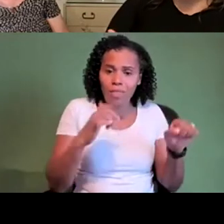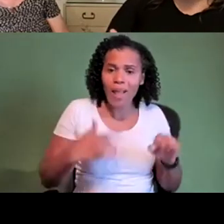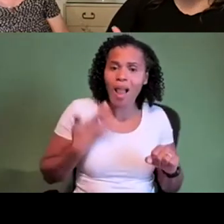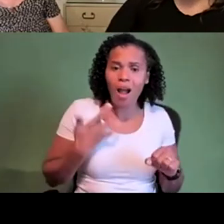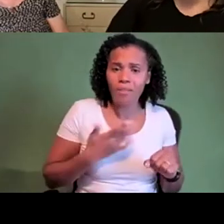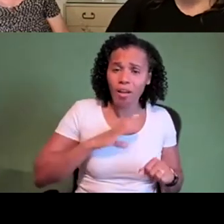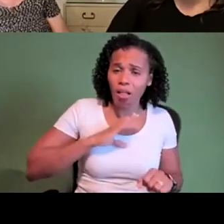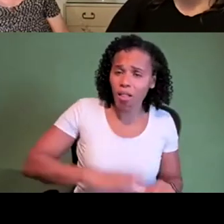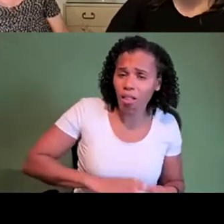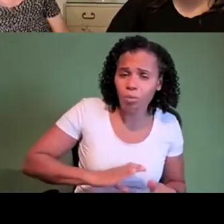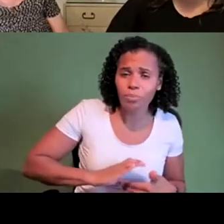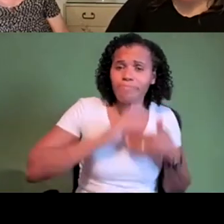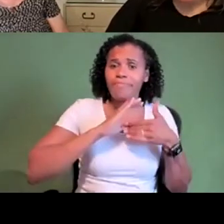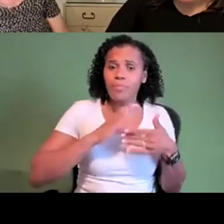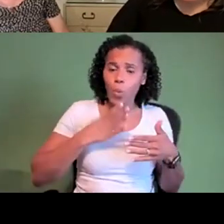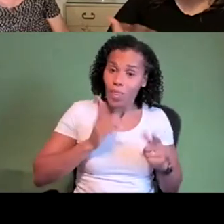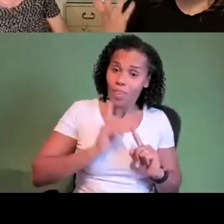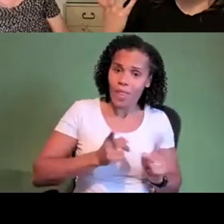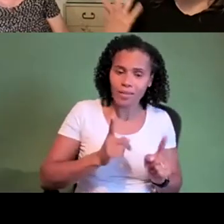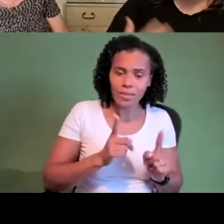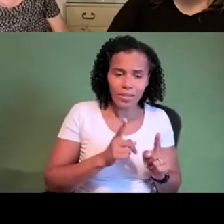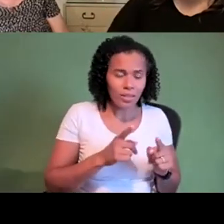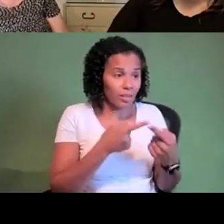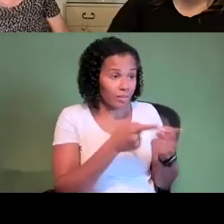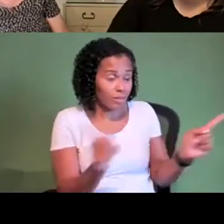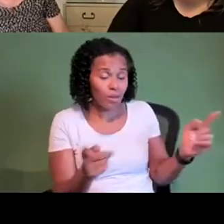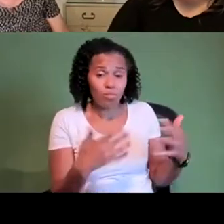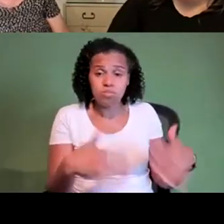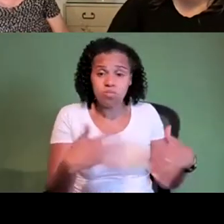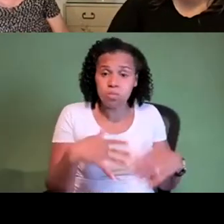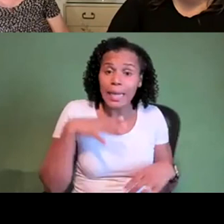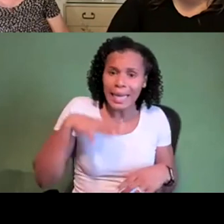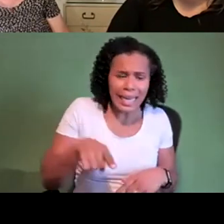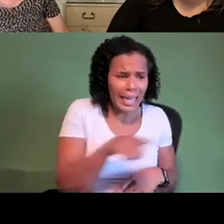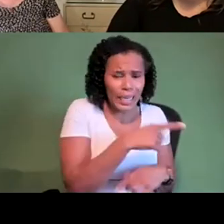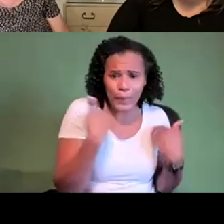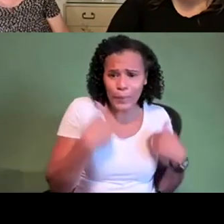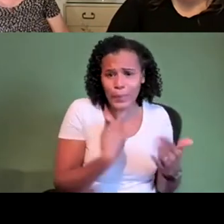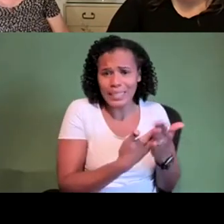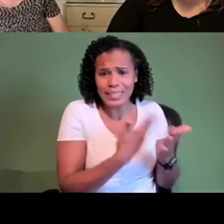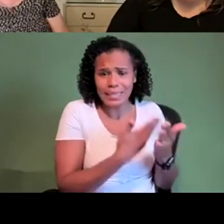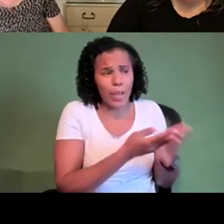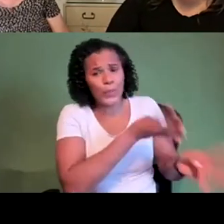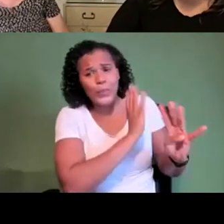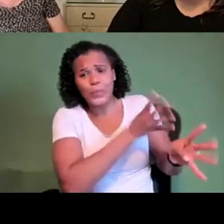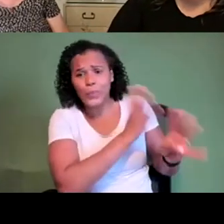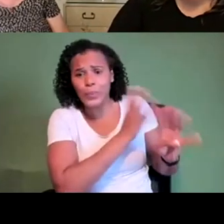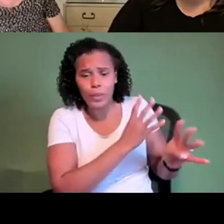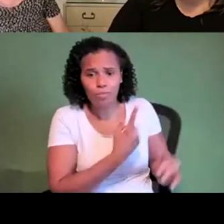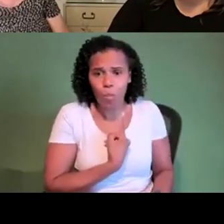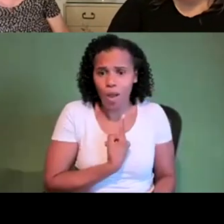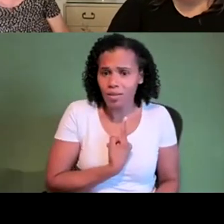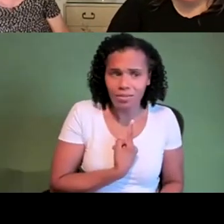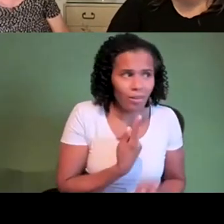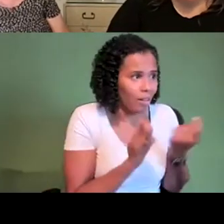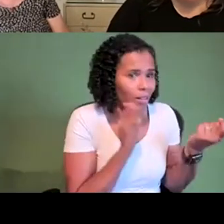needs of the majority but you know you're one resource and